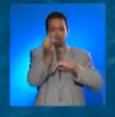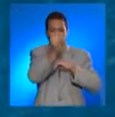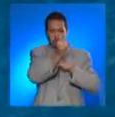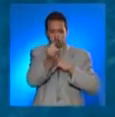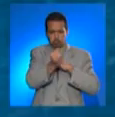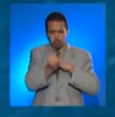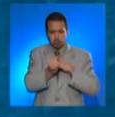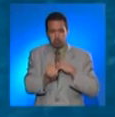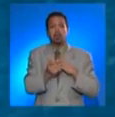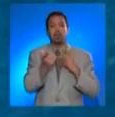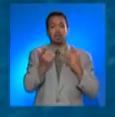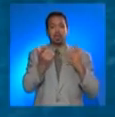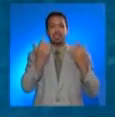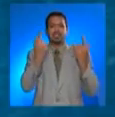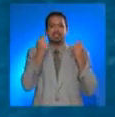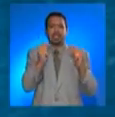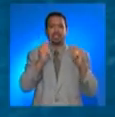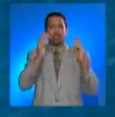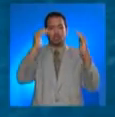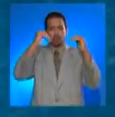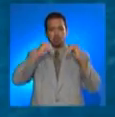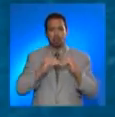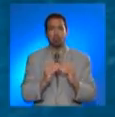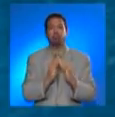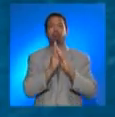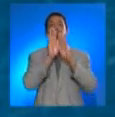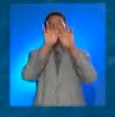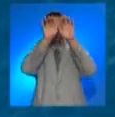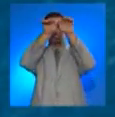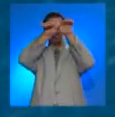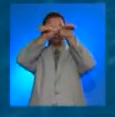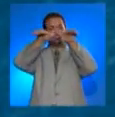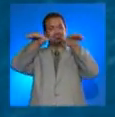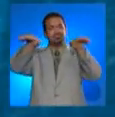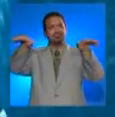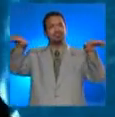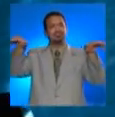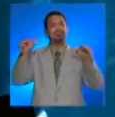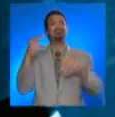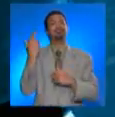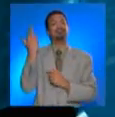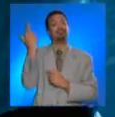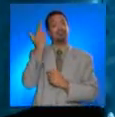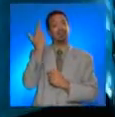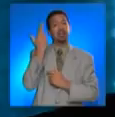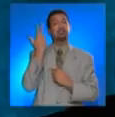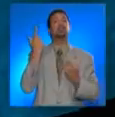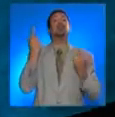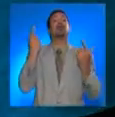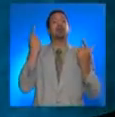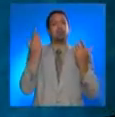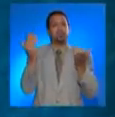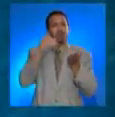inertia makes water rise, generating the train of waves known as tsunami.